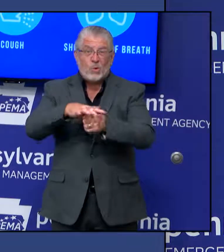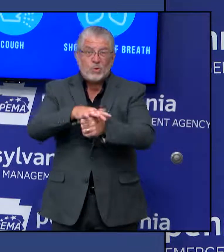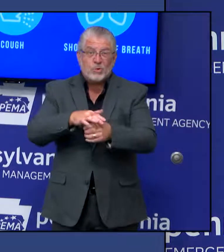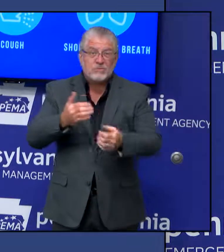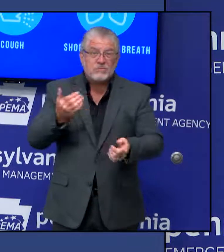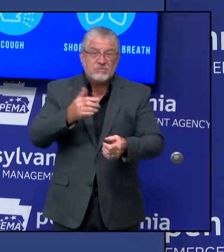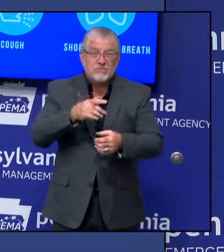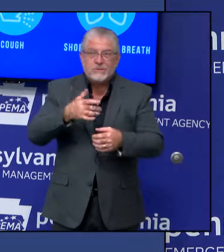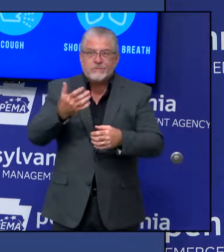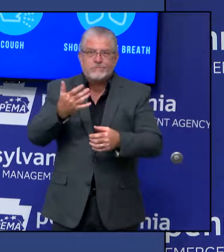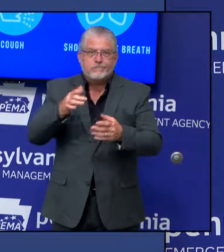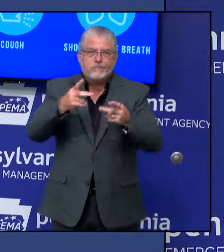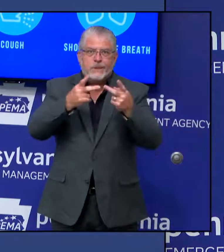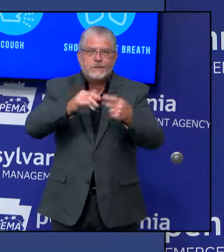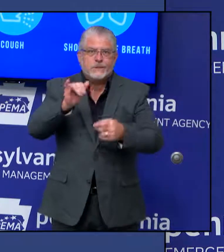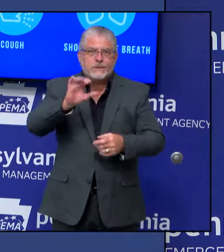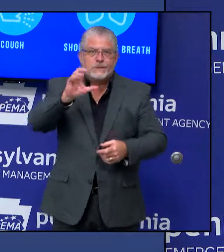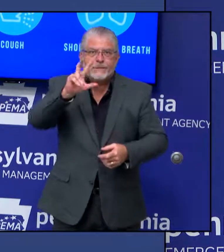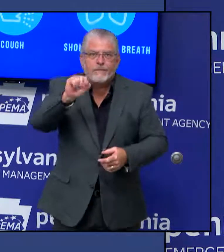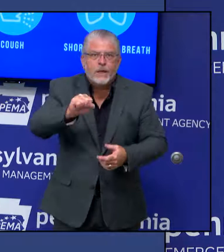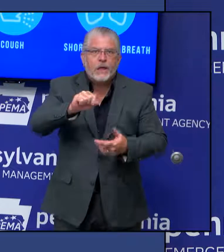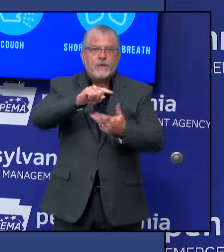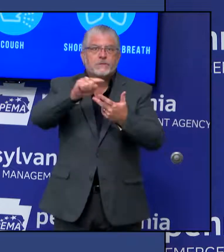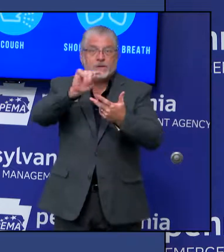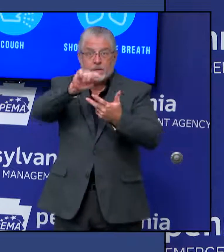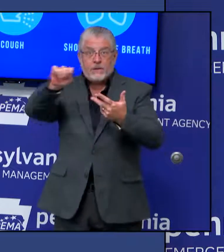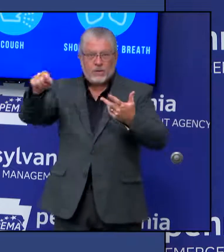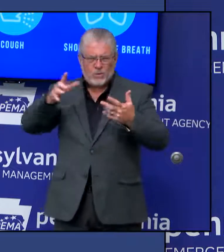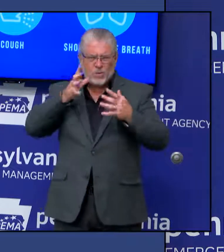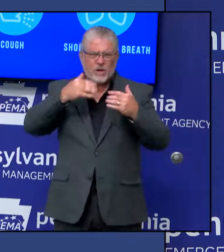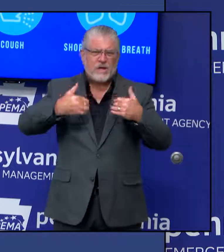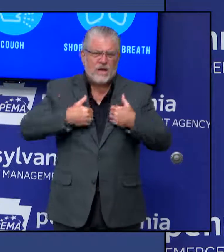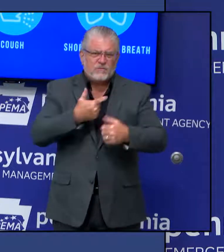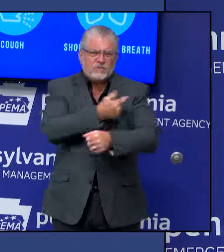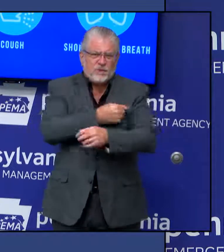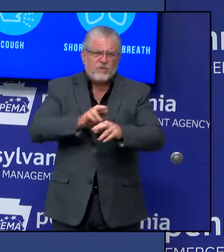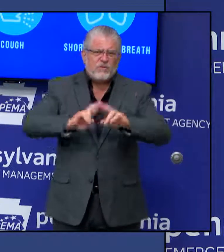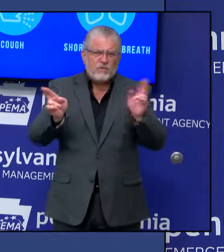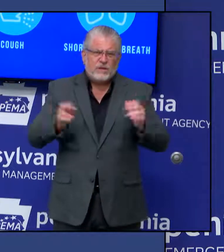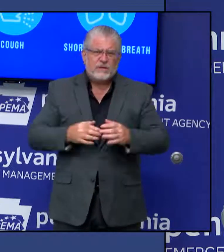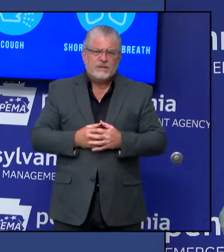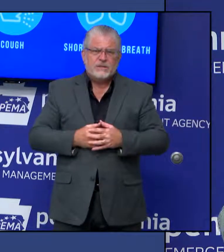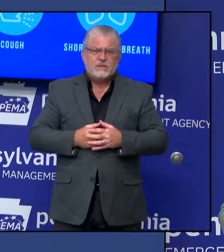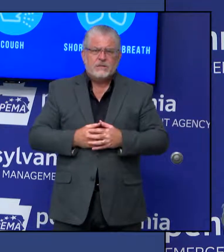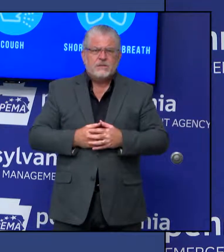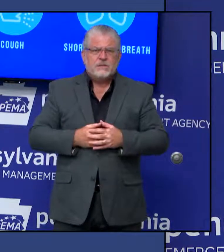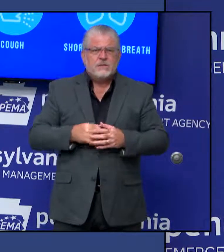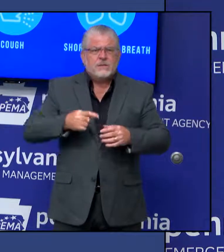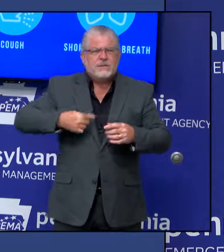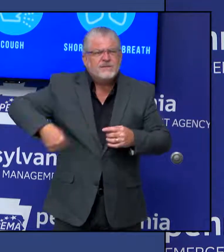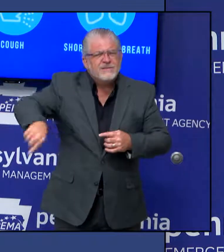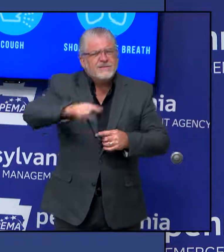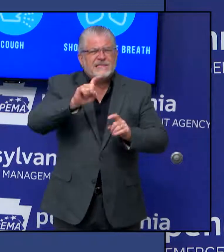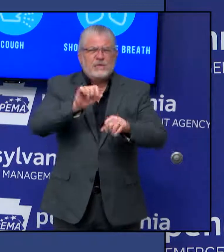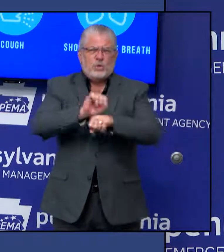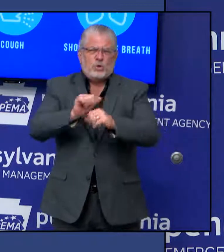communities to lessen the impact of infectious diseases like COVID-19 and influenza.